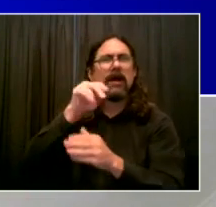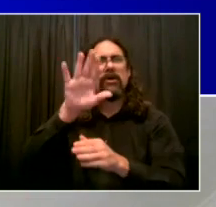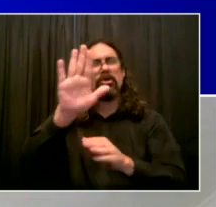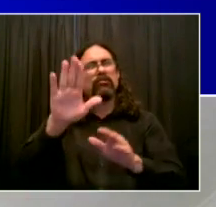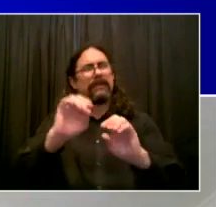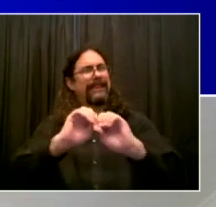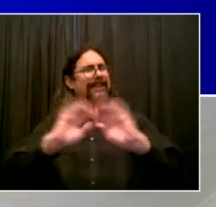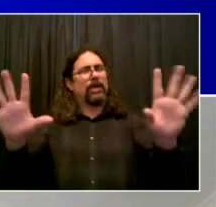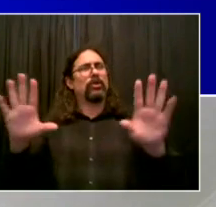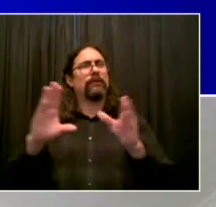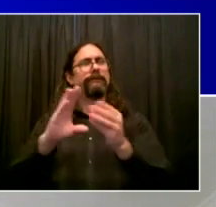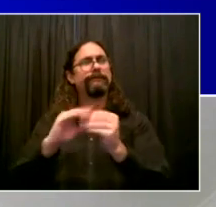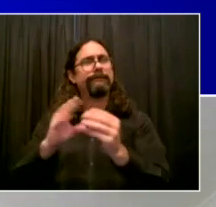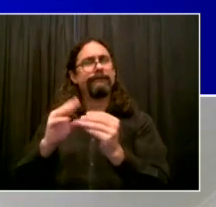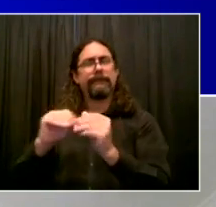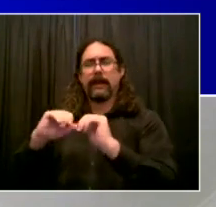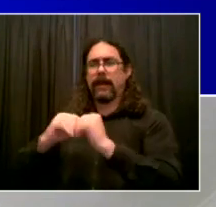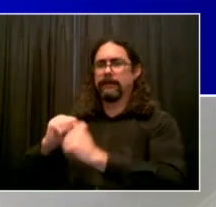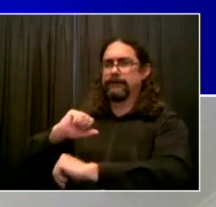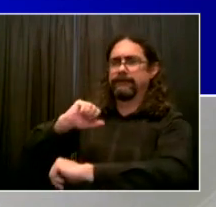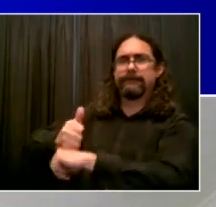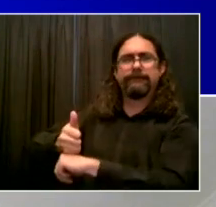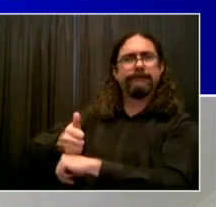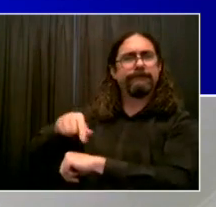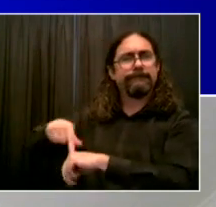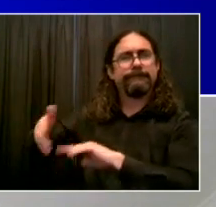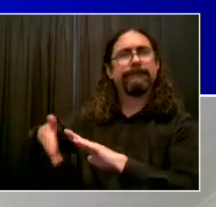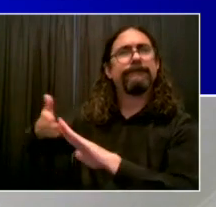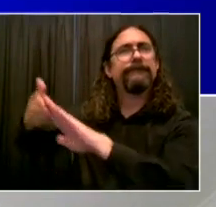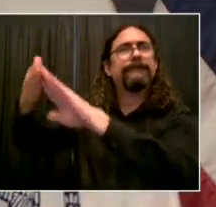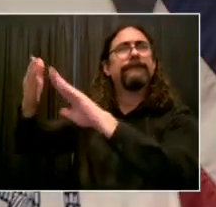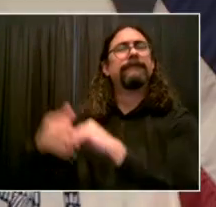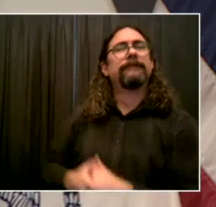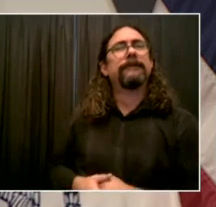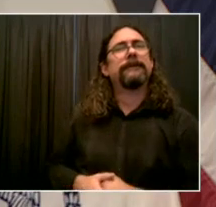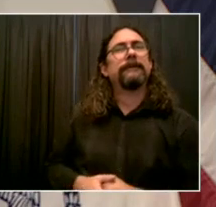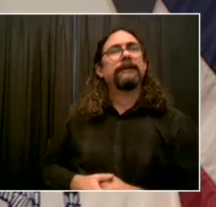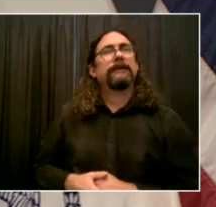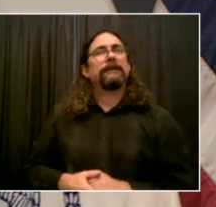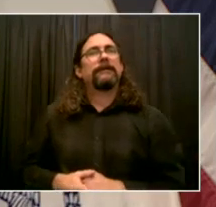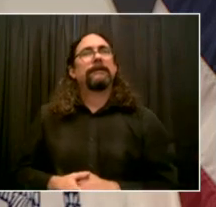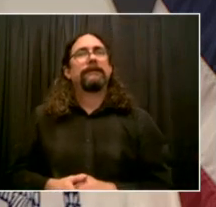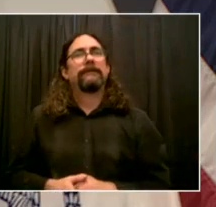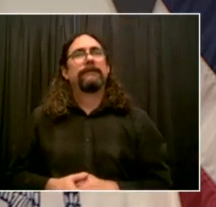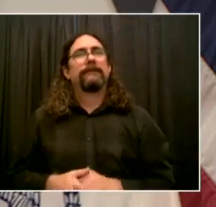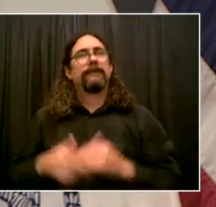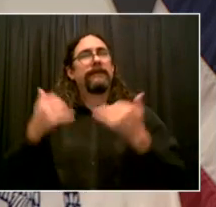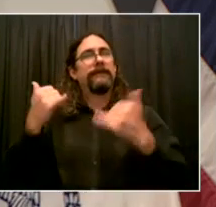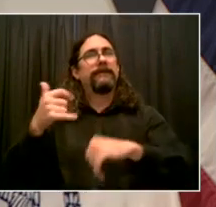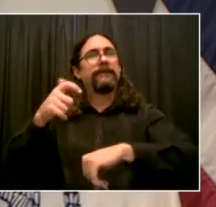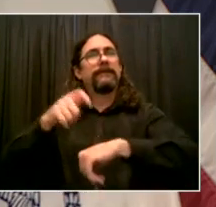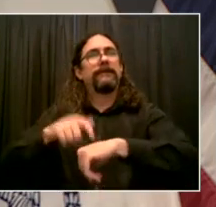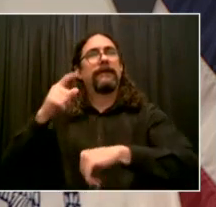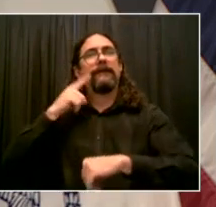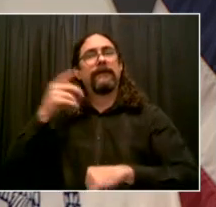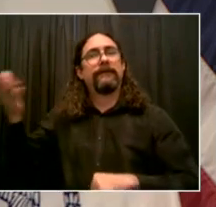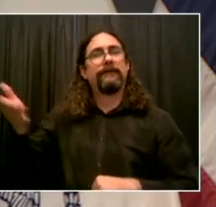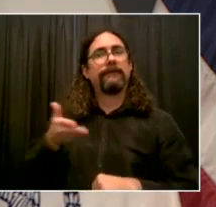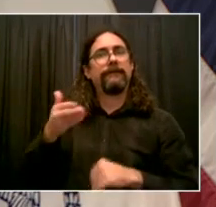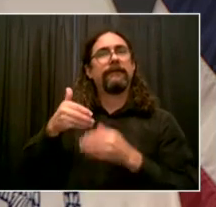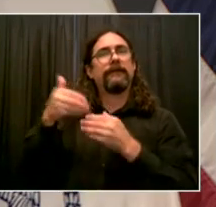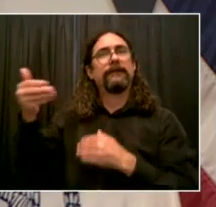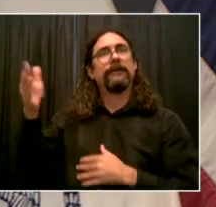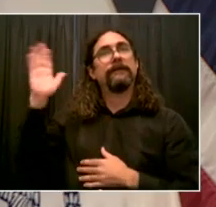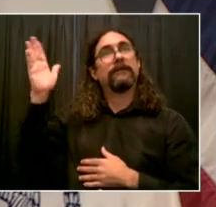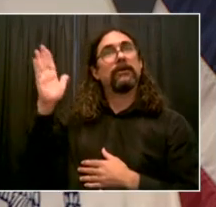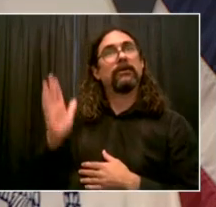appreciate it. And since you referenced your colleague, it's time for us to hear from her. She is the university professor of epidemiology